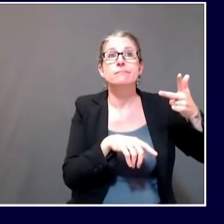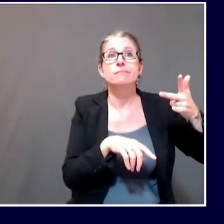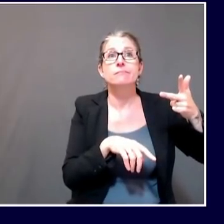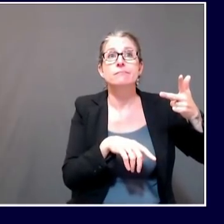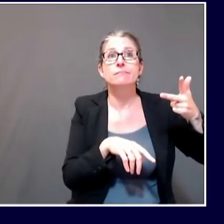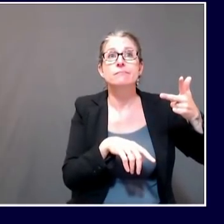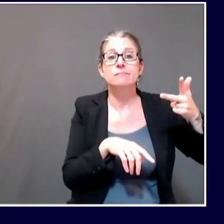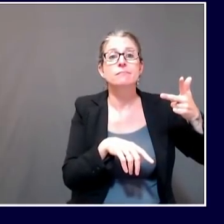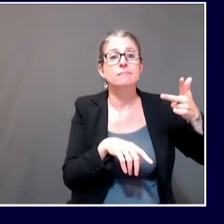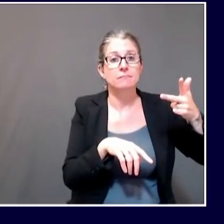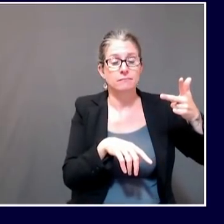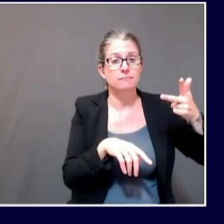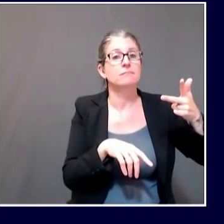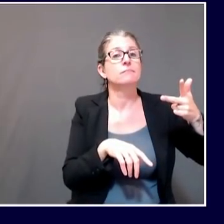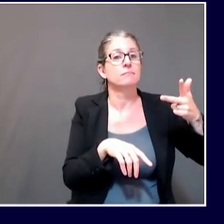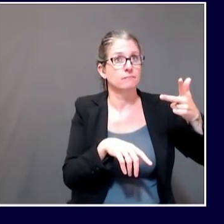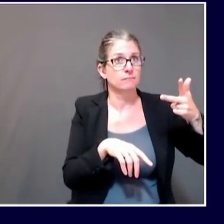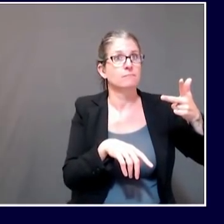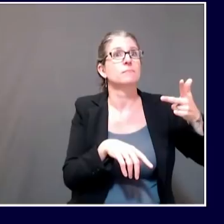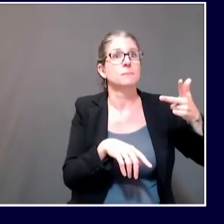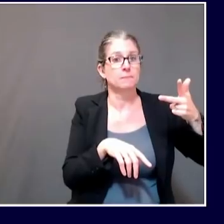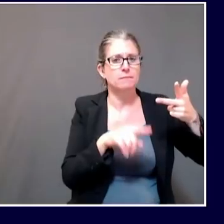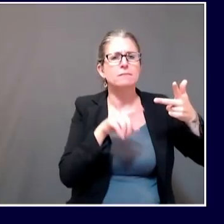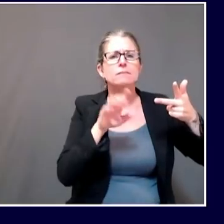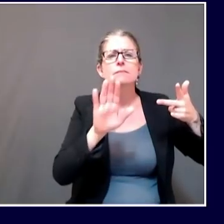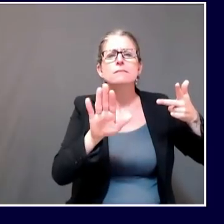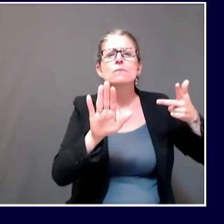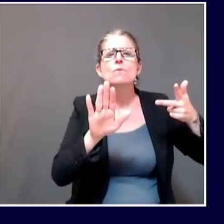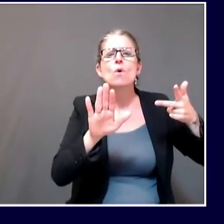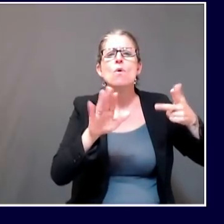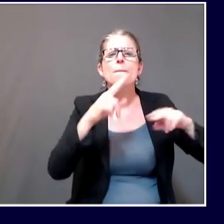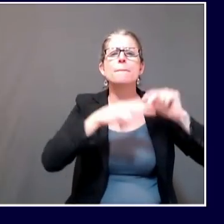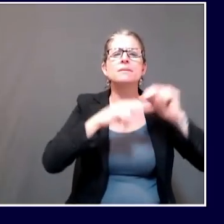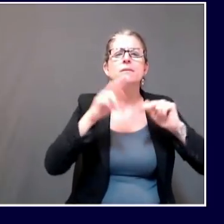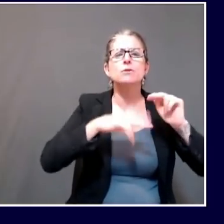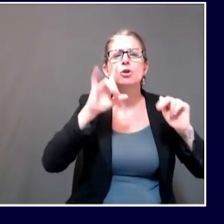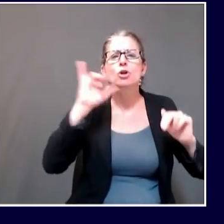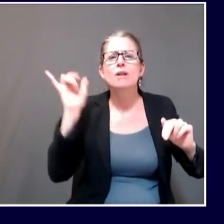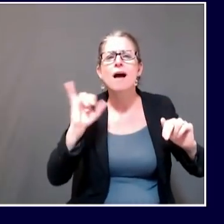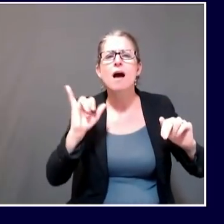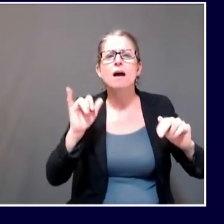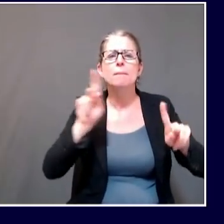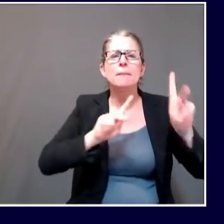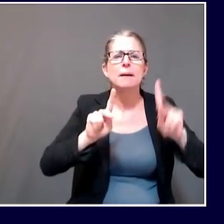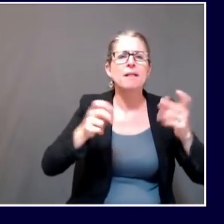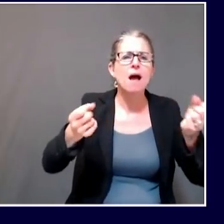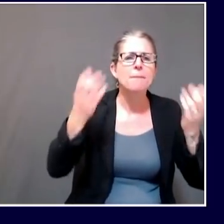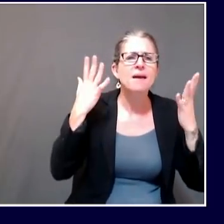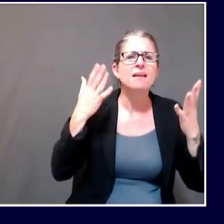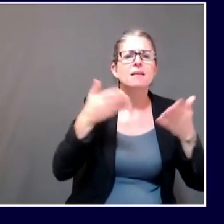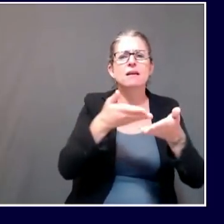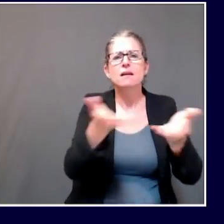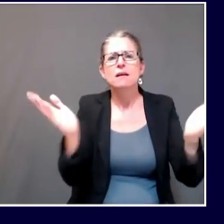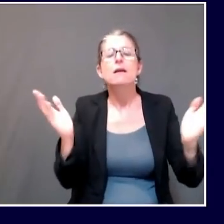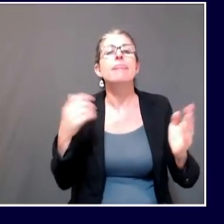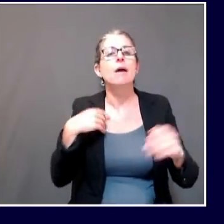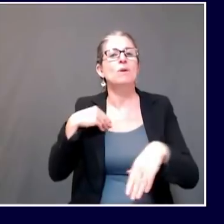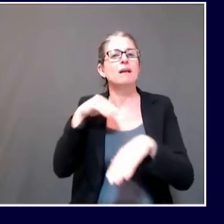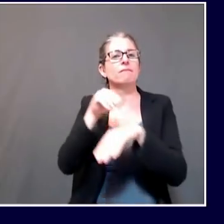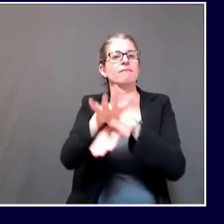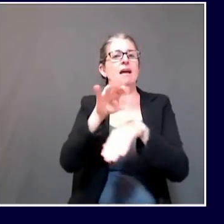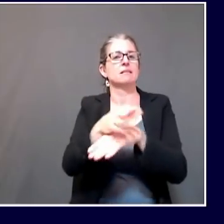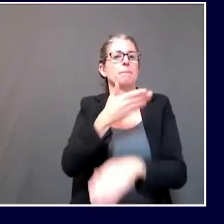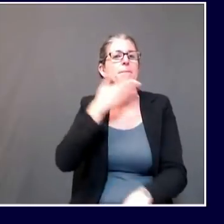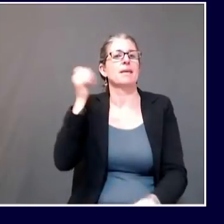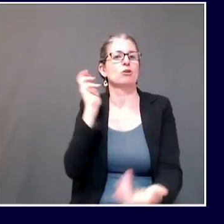contours of that facility, are providing the best available public health recommendations. It's then on the facility to